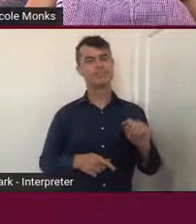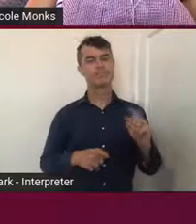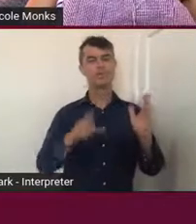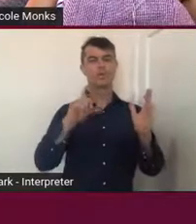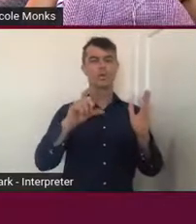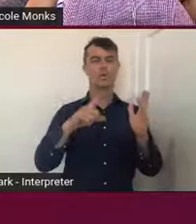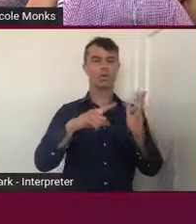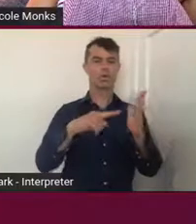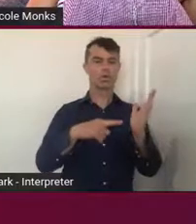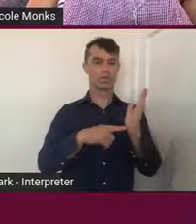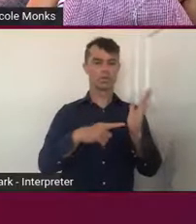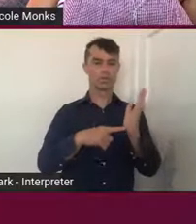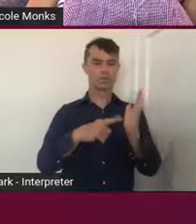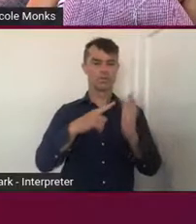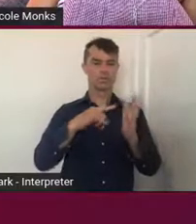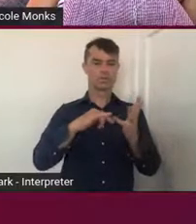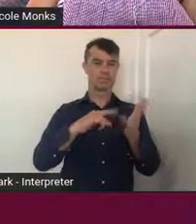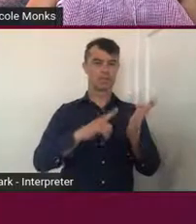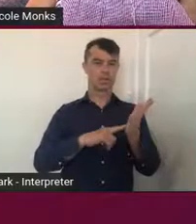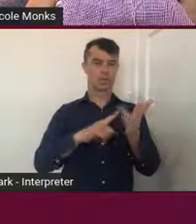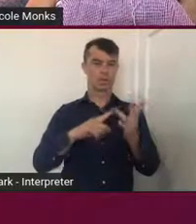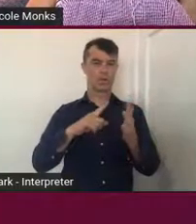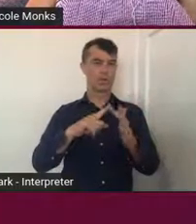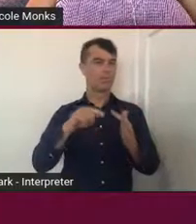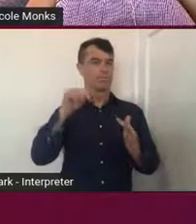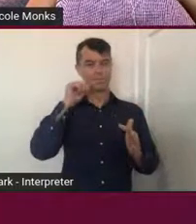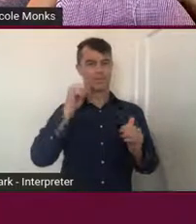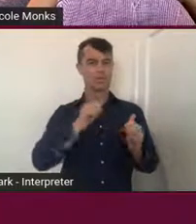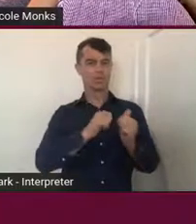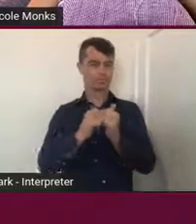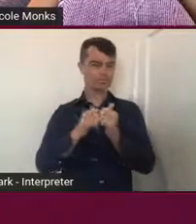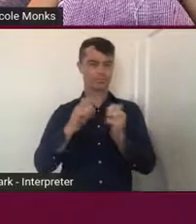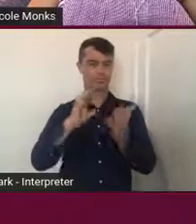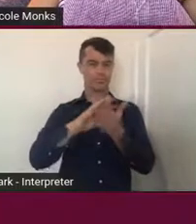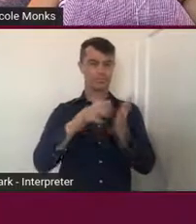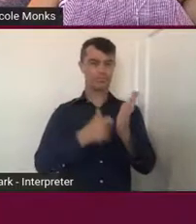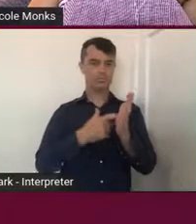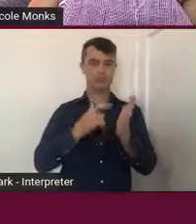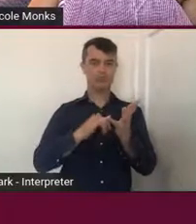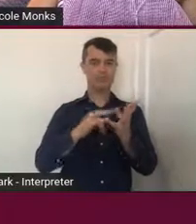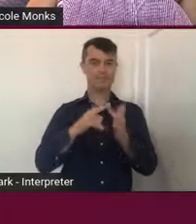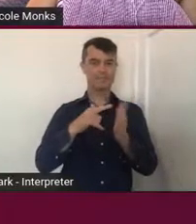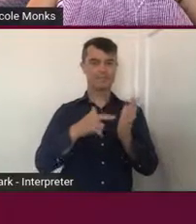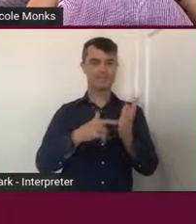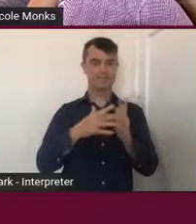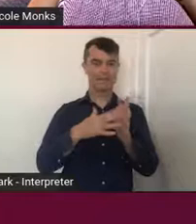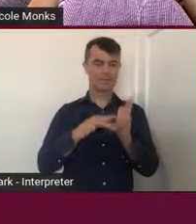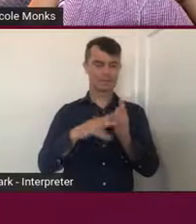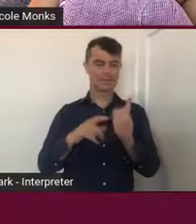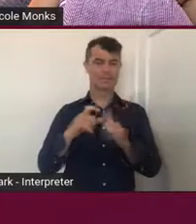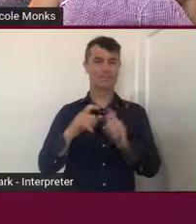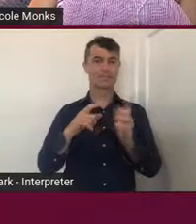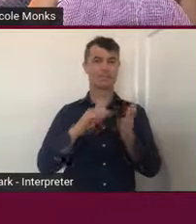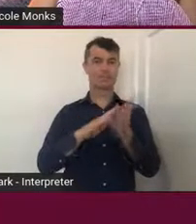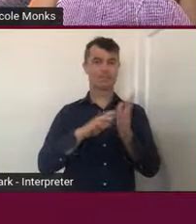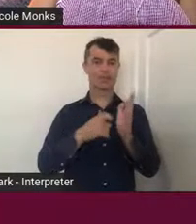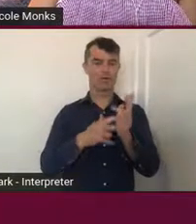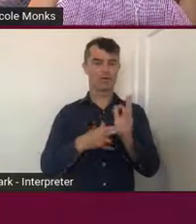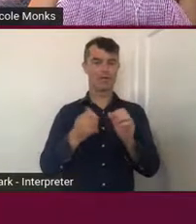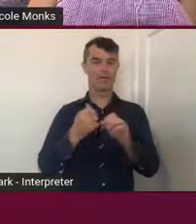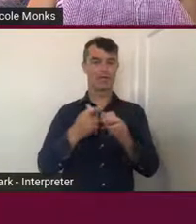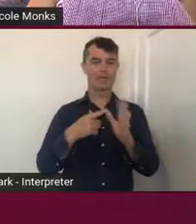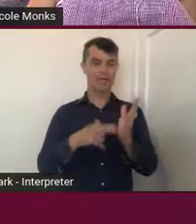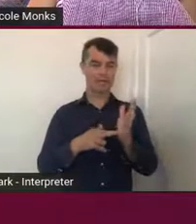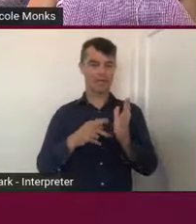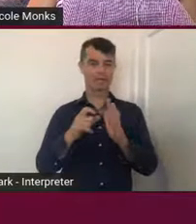Beach. Again, a collaboration with Chrissy Townsend, Sharon Egan, David Lehar and Janine Boree.